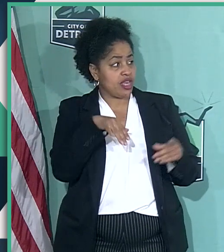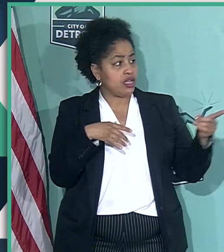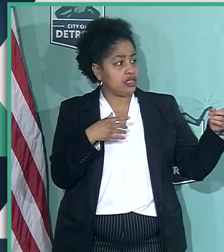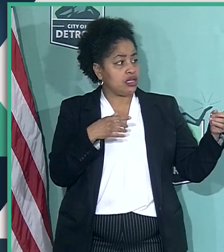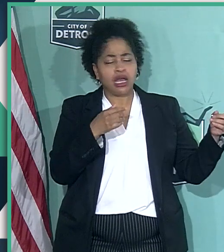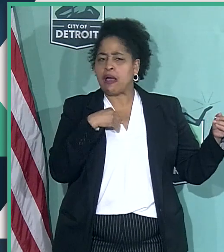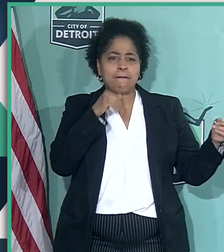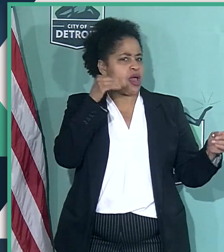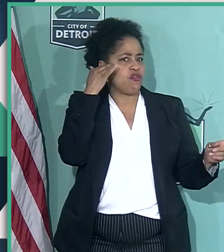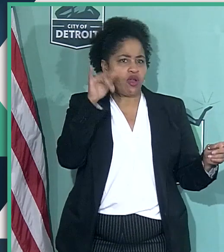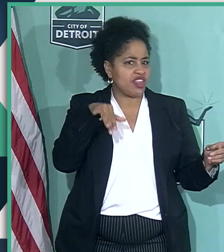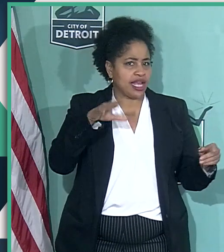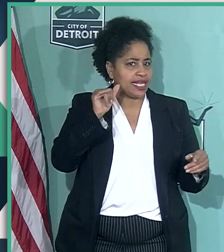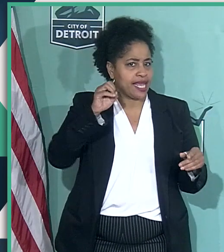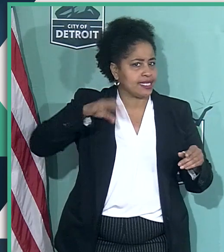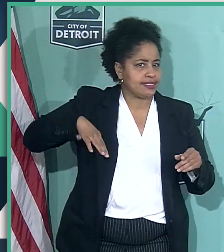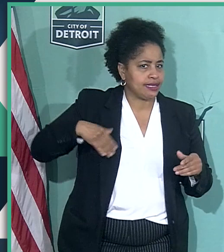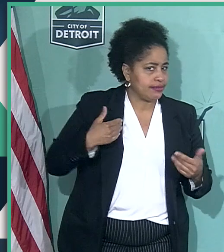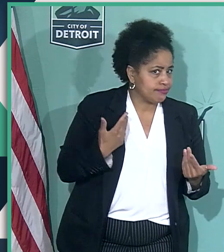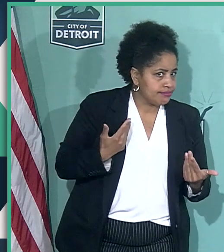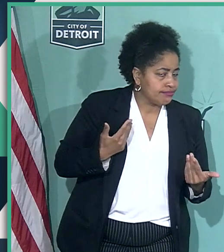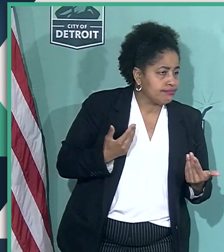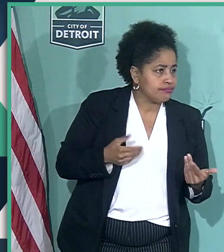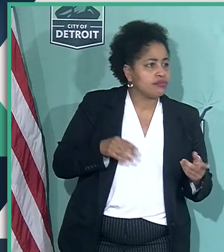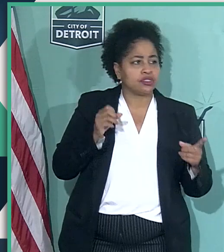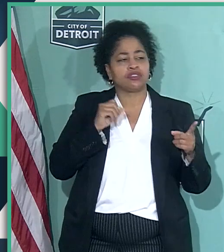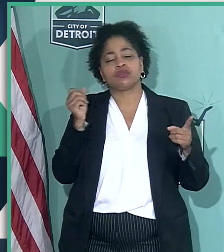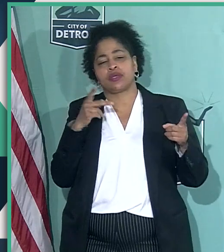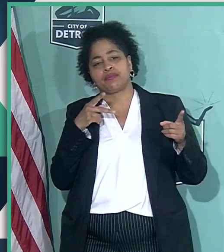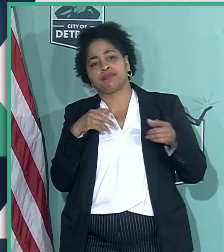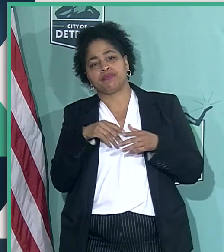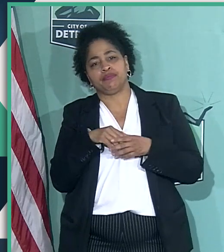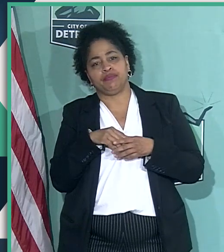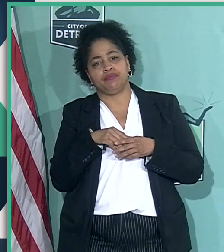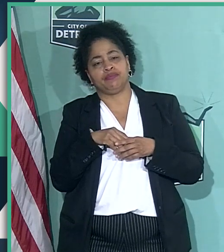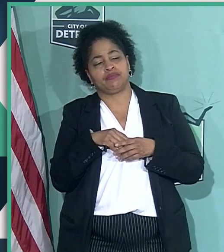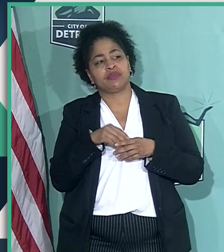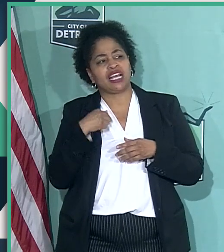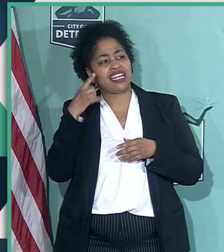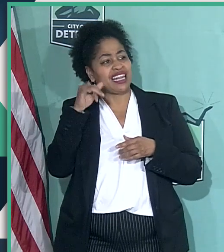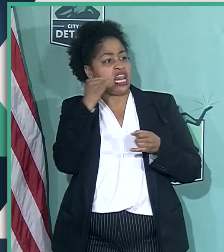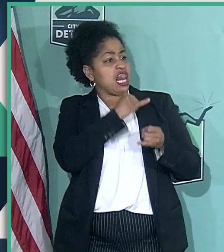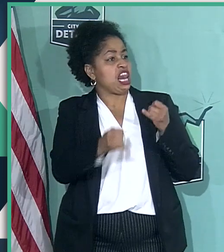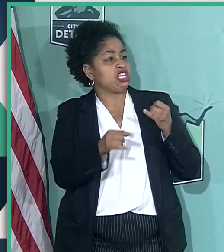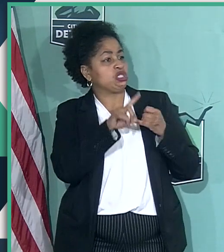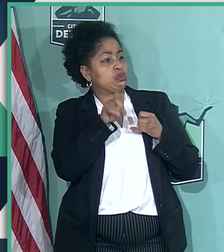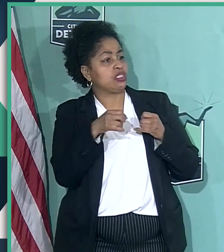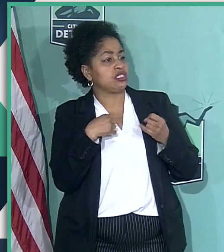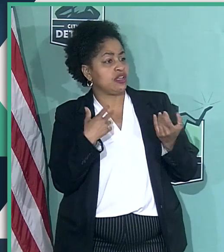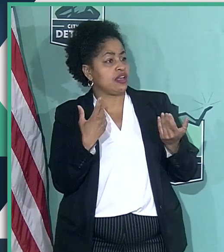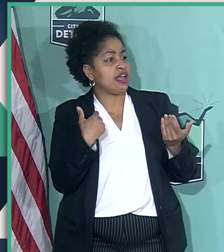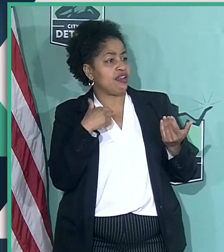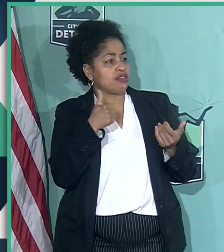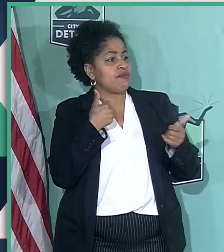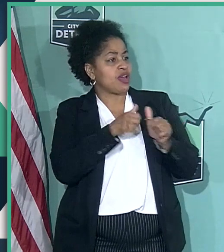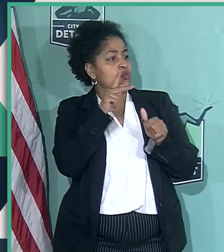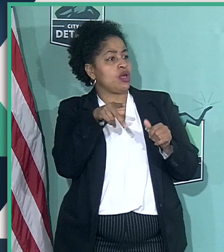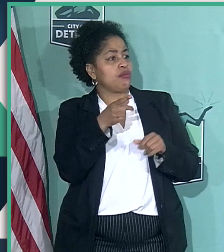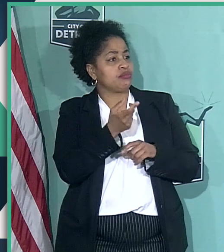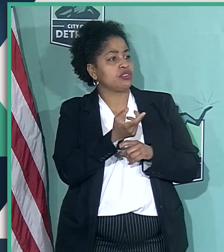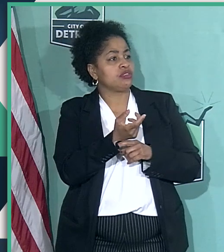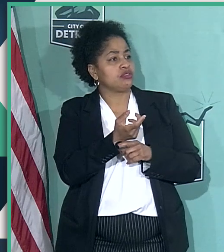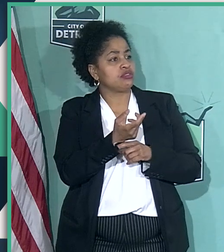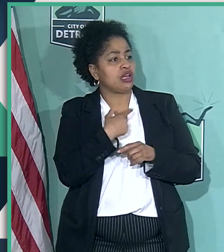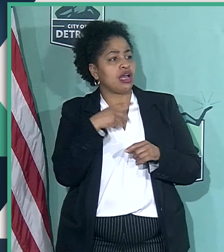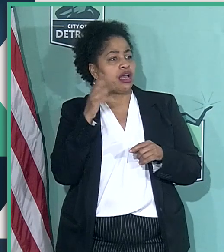I'm not aware of that case. Chief? Chief? Okay. I think that's the last question for now. I've got some follow-ups from reporters. I'll